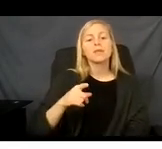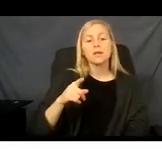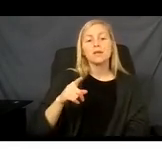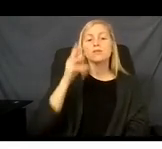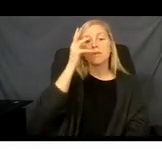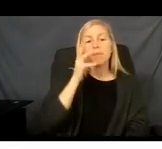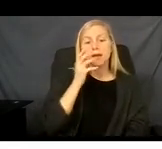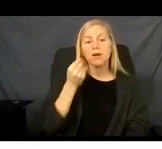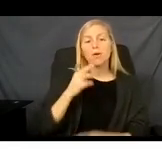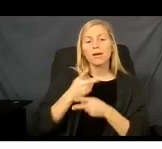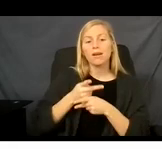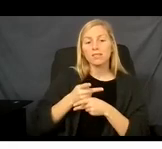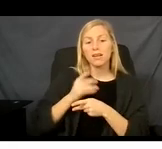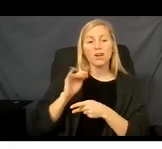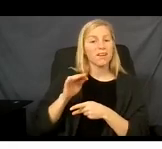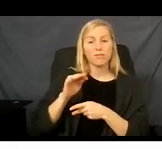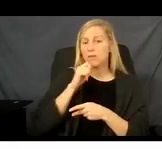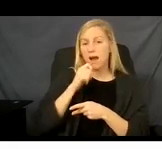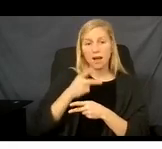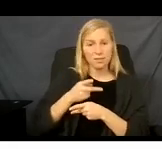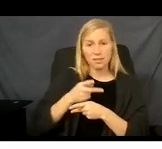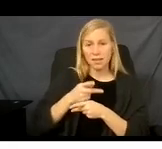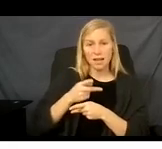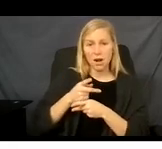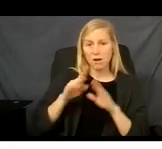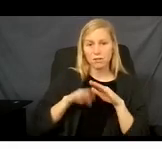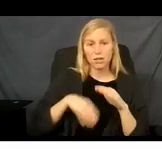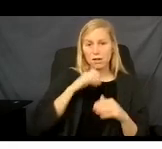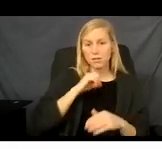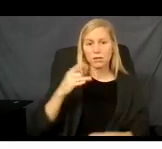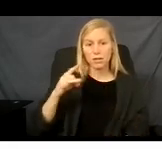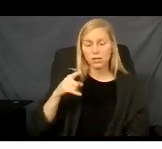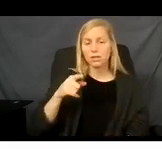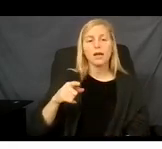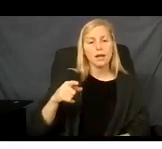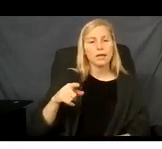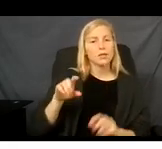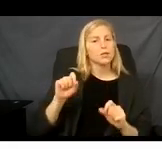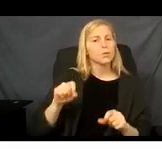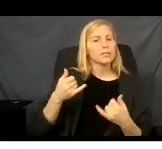your local Department of Social Services or your HRA if you live in the city.